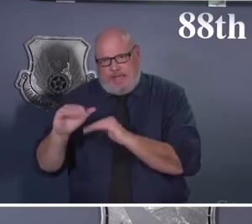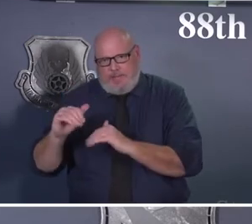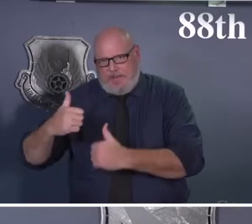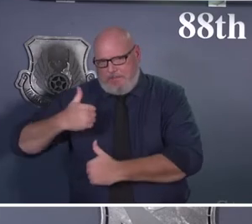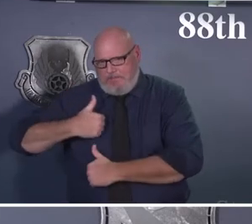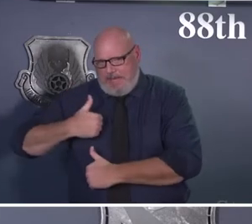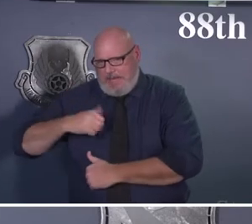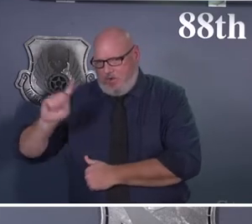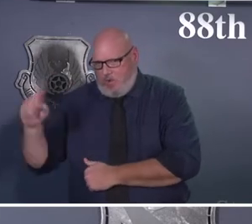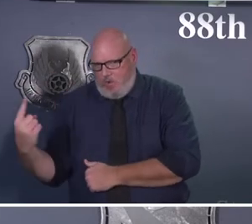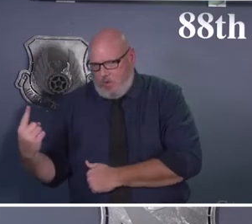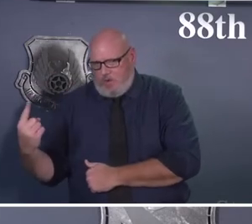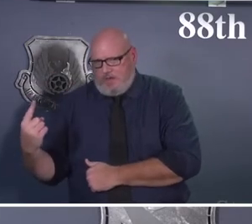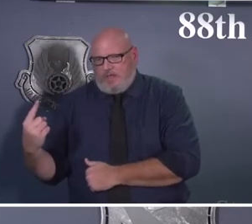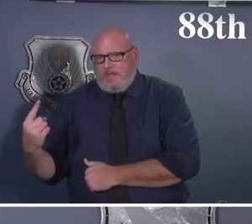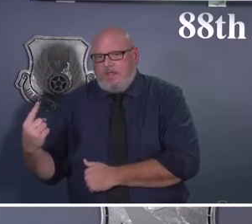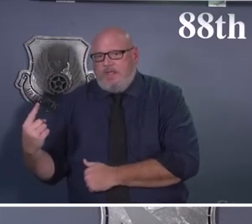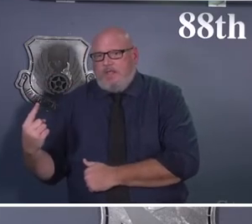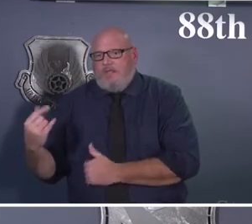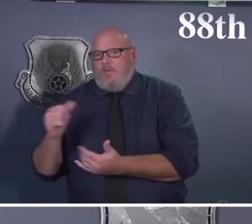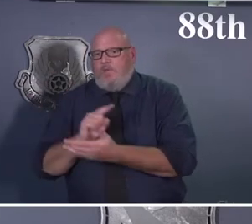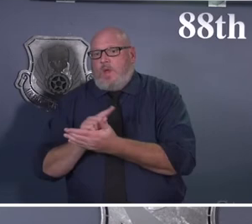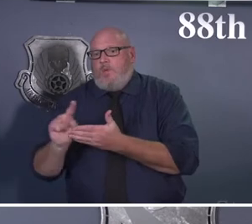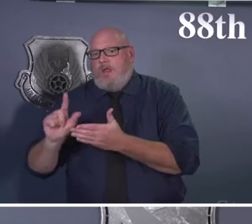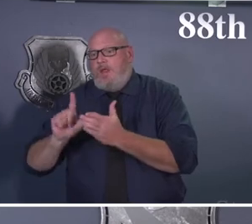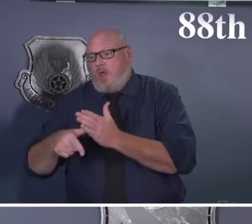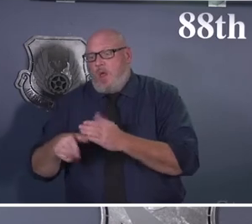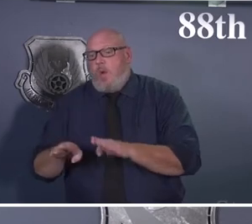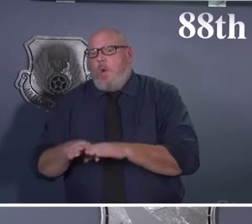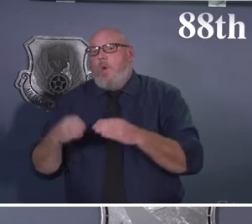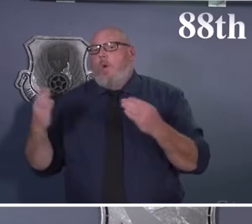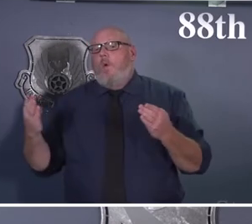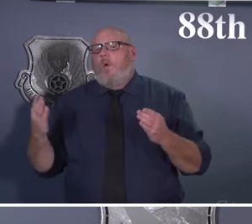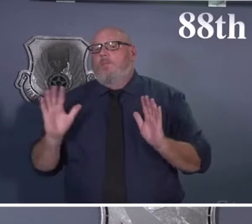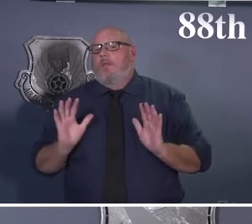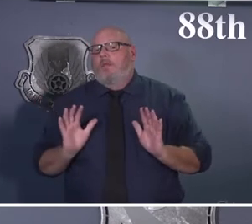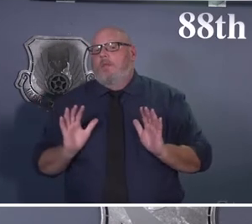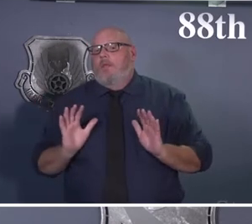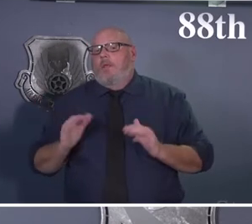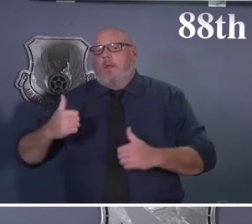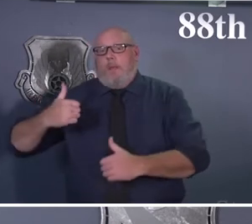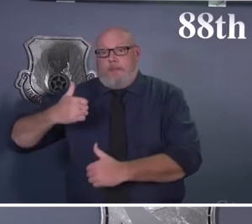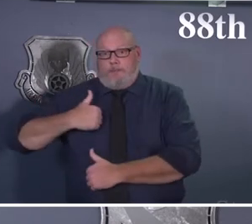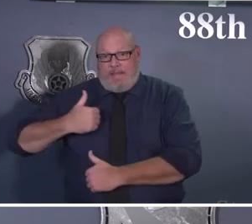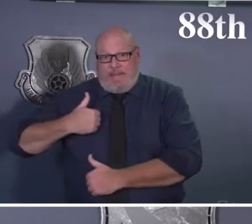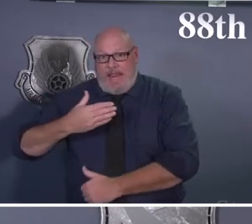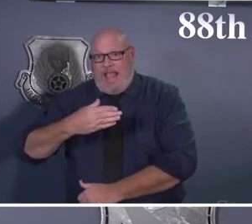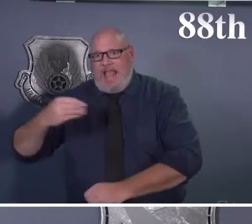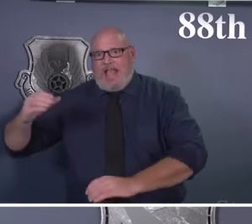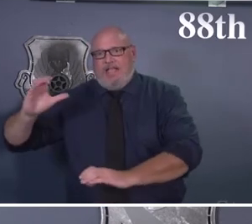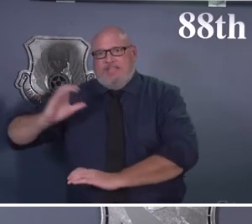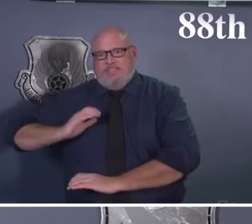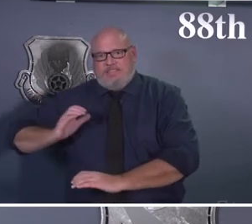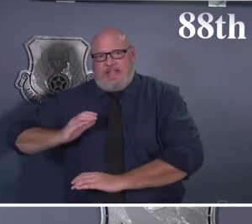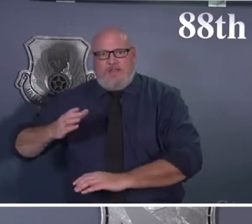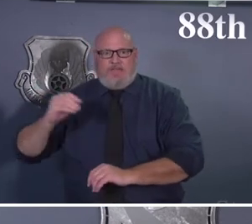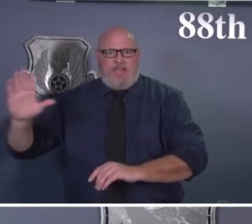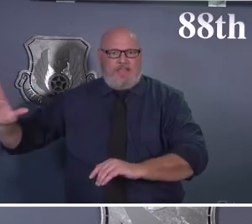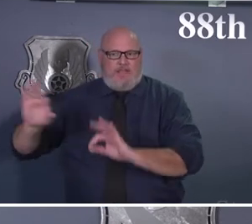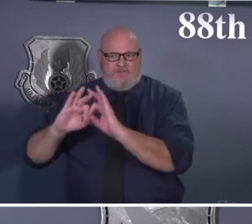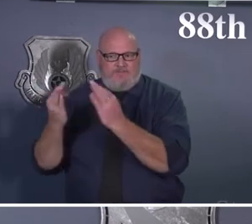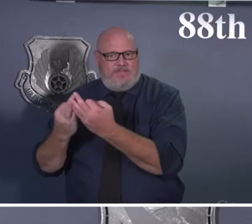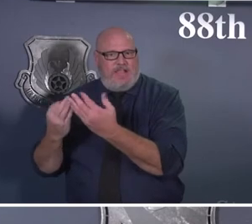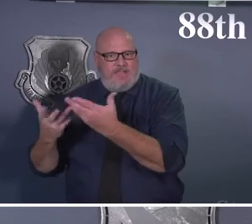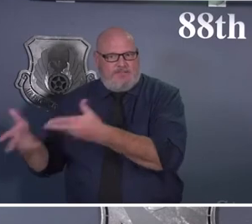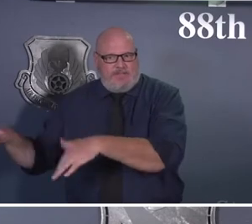we opened it up to allow our civilians independence. And now our retiree base is allowed back into our fitness centers. And I will tell you, working